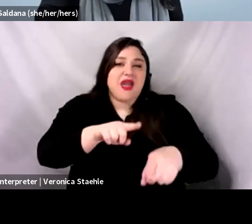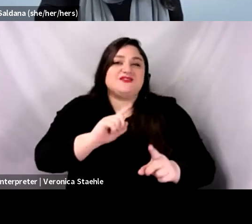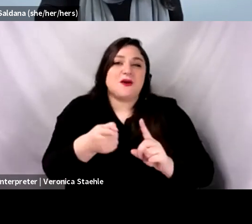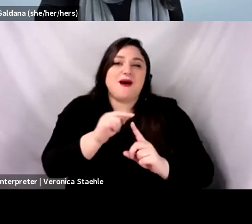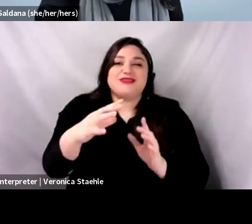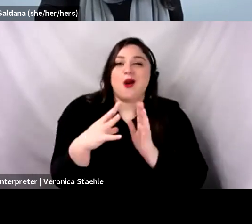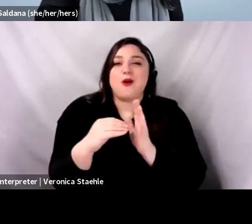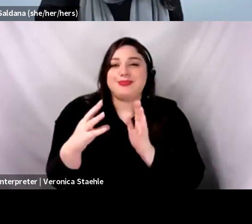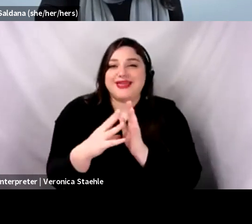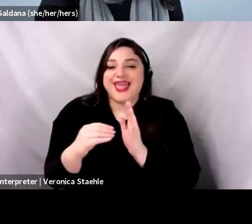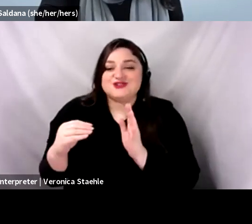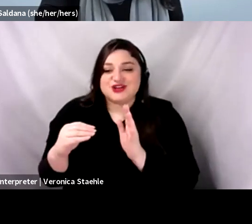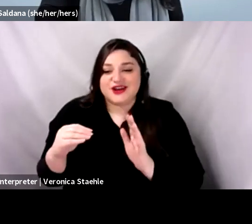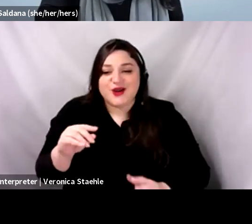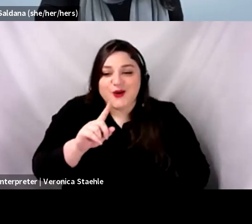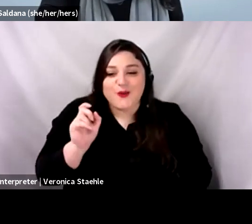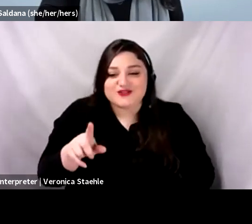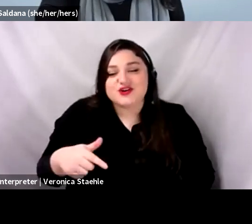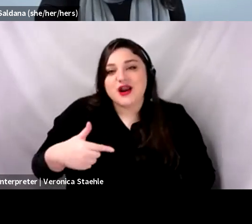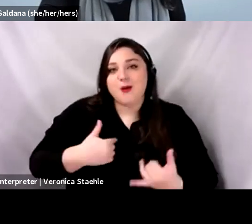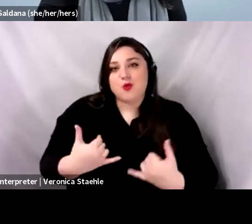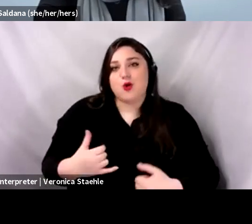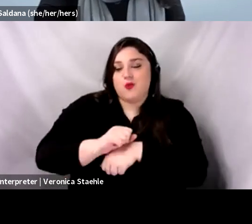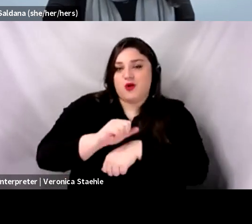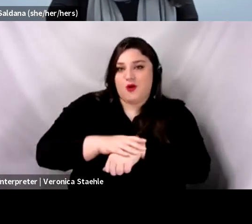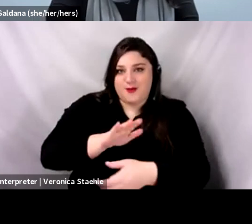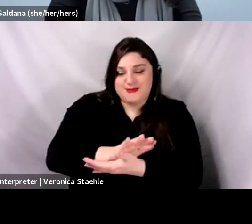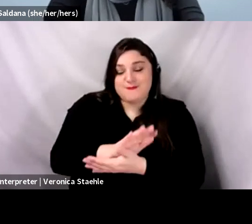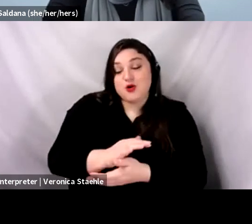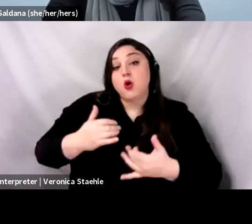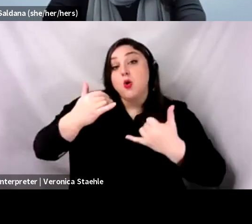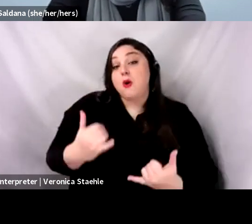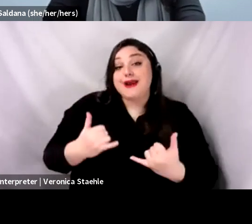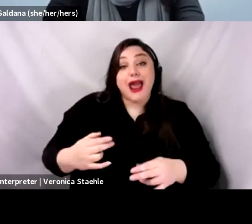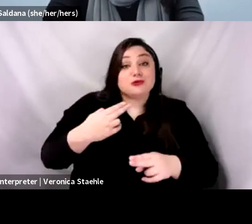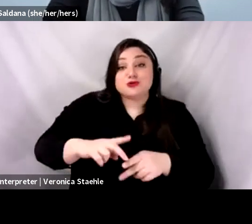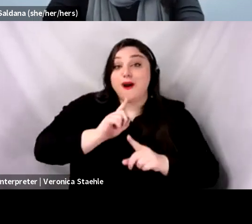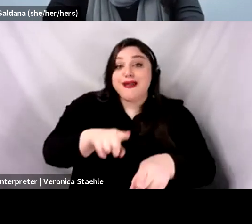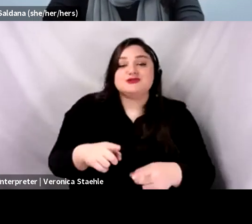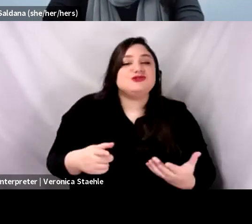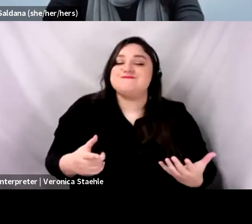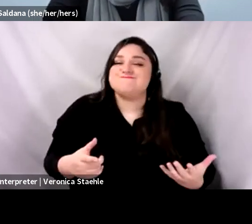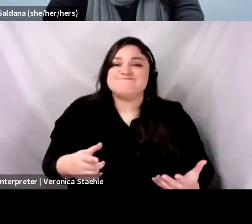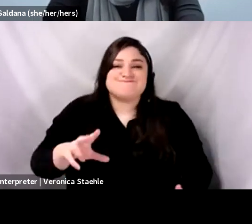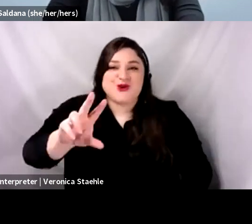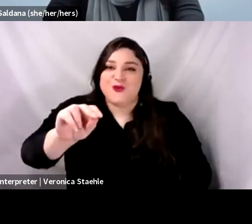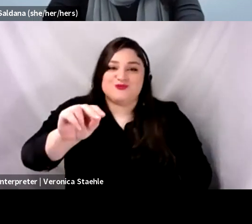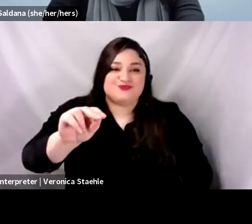on a paper where we've looked at this and I think the short answer is no. Uh, the, the,